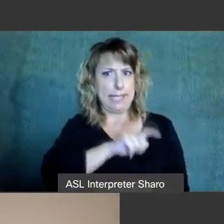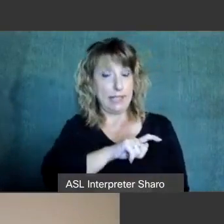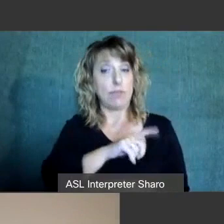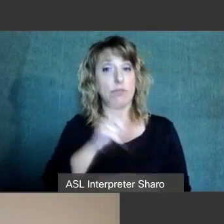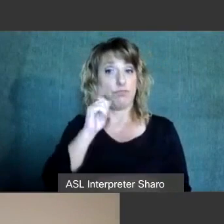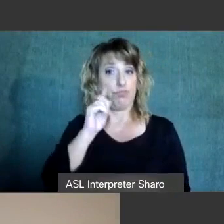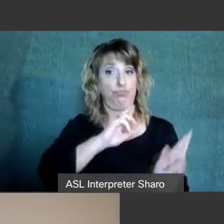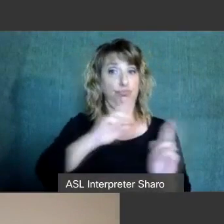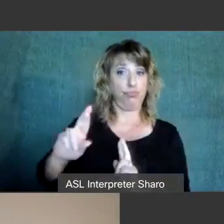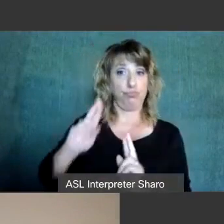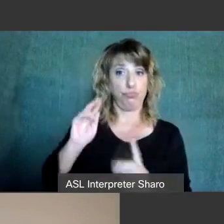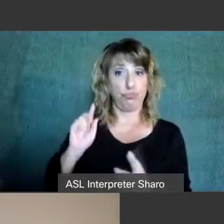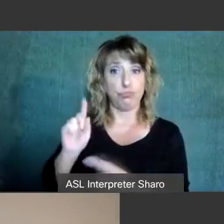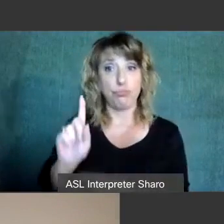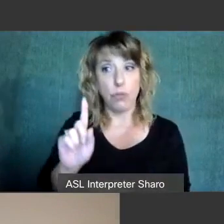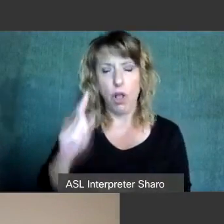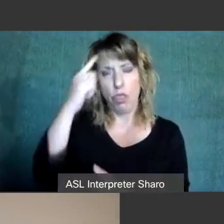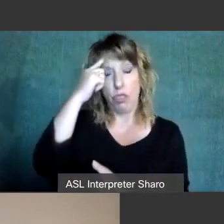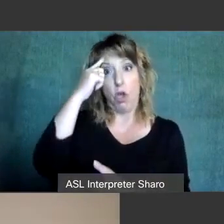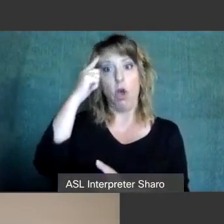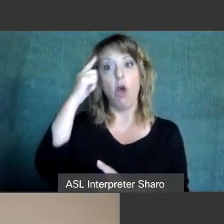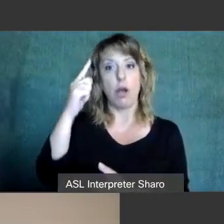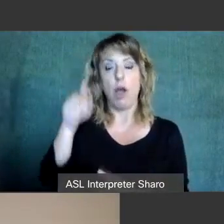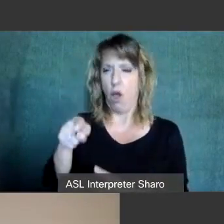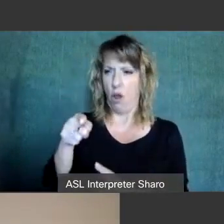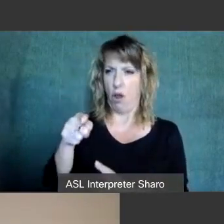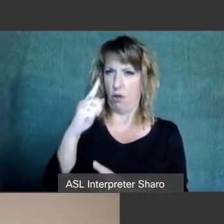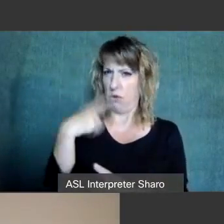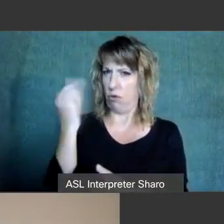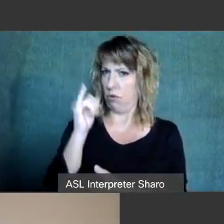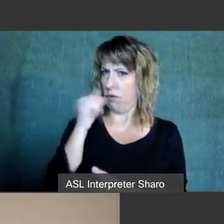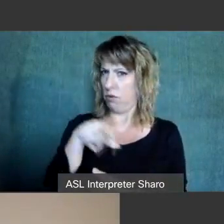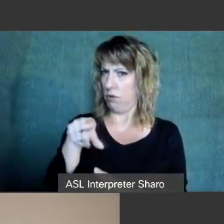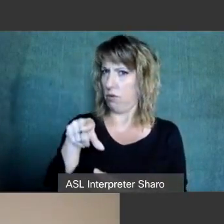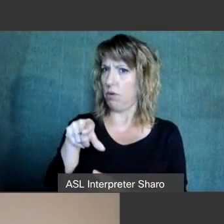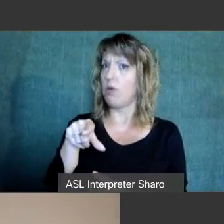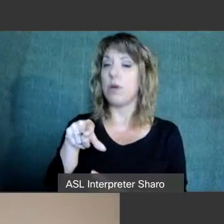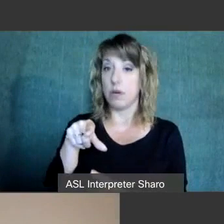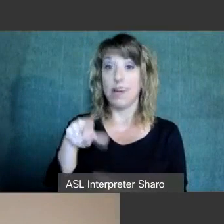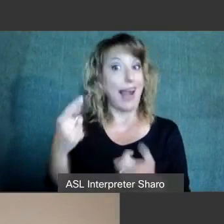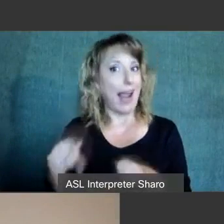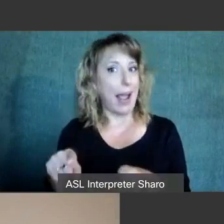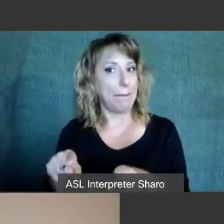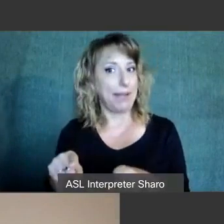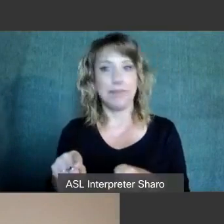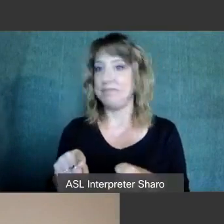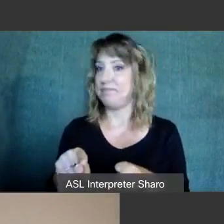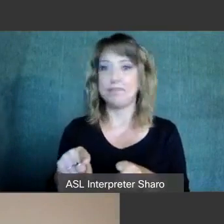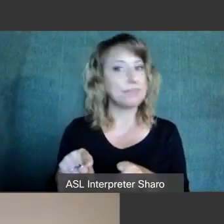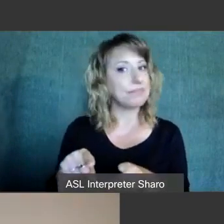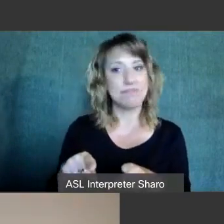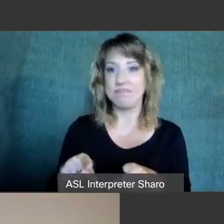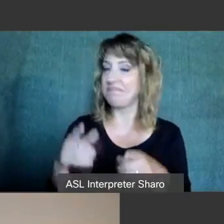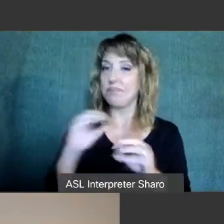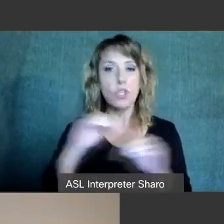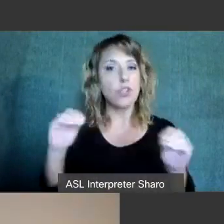at the scene thought at first that this person was intoxicated. And it turned out he didn't have any alcohol in the system that